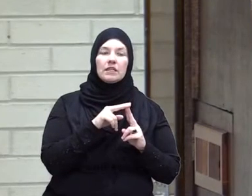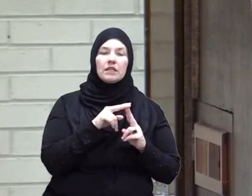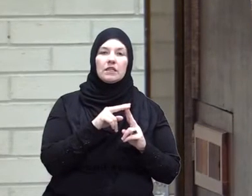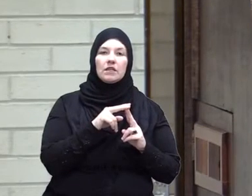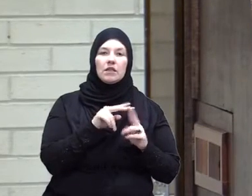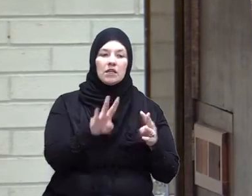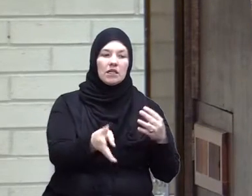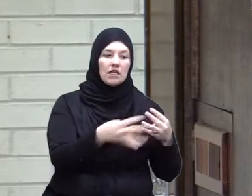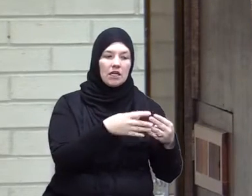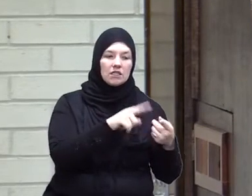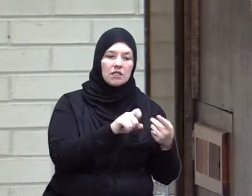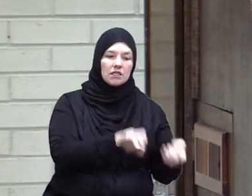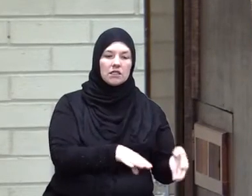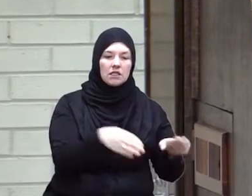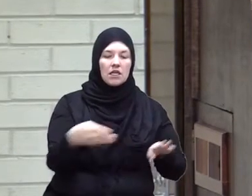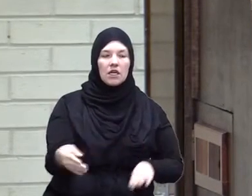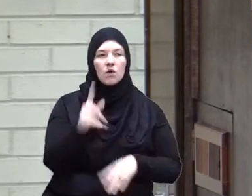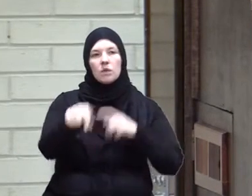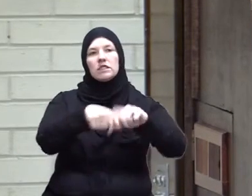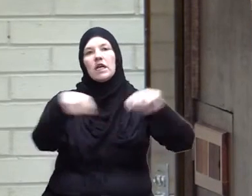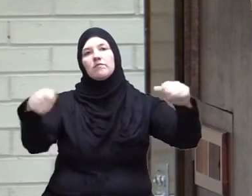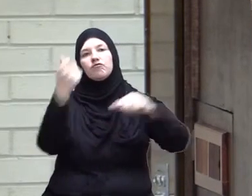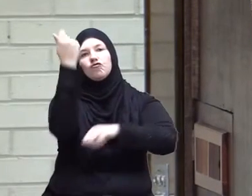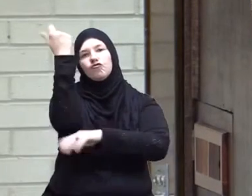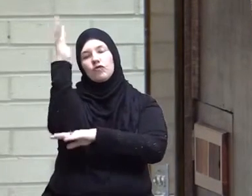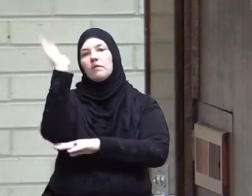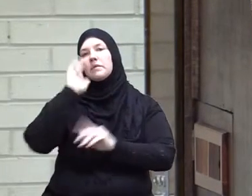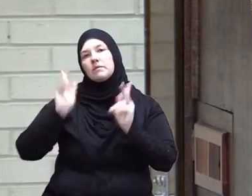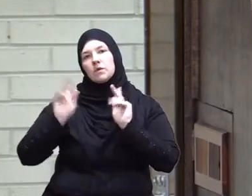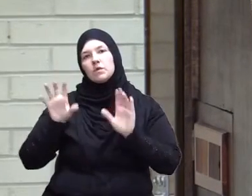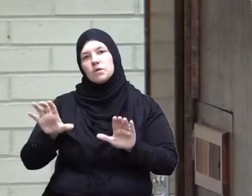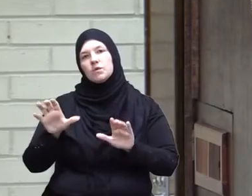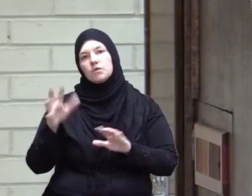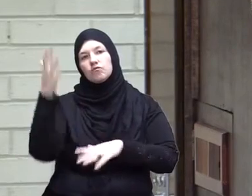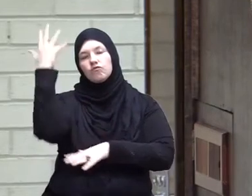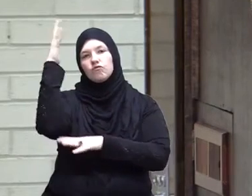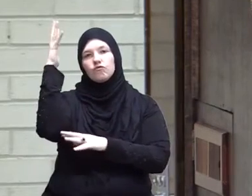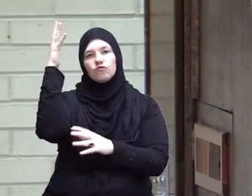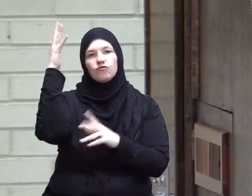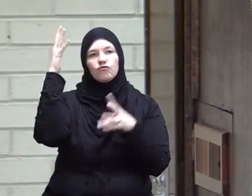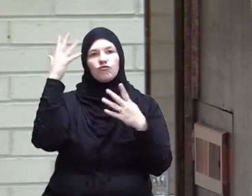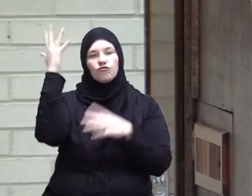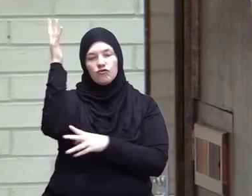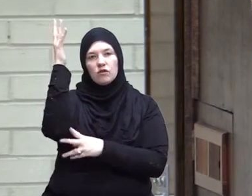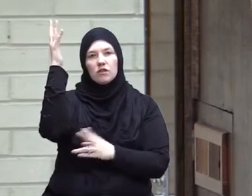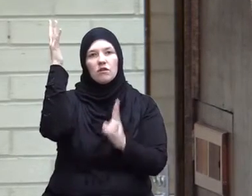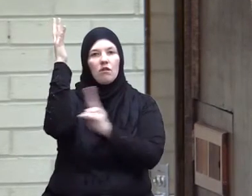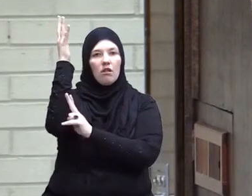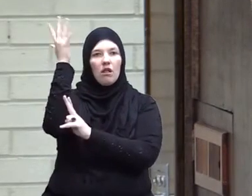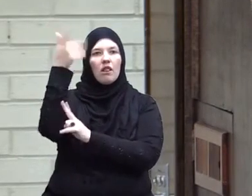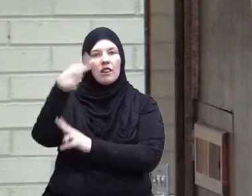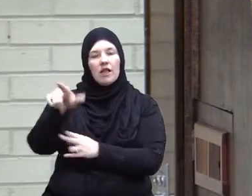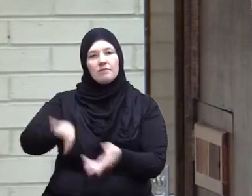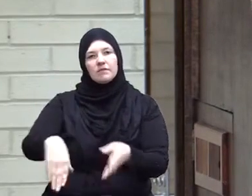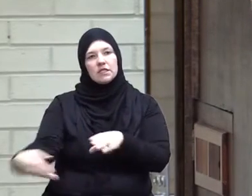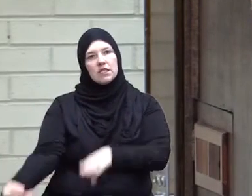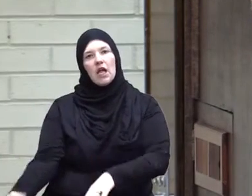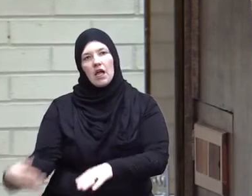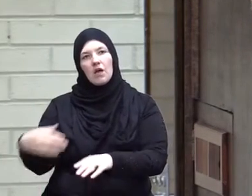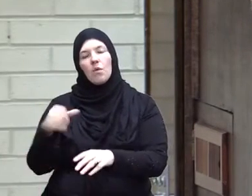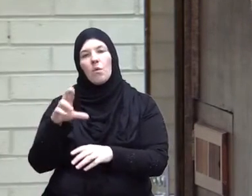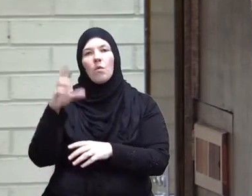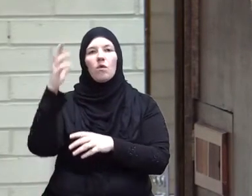or he tied him to a tree as people used to do and let him die tied in the tree